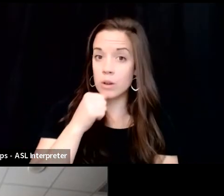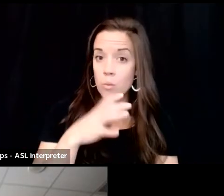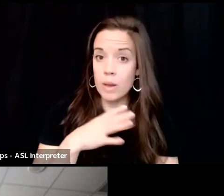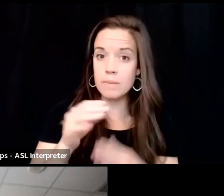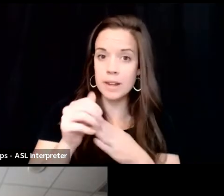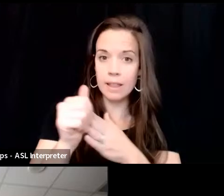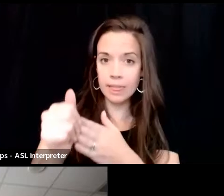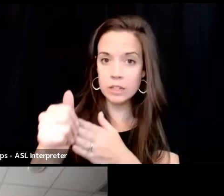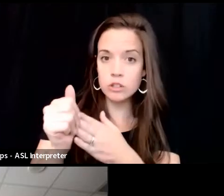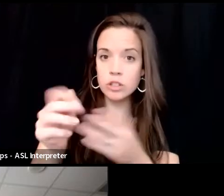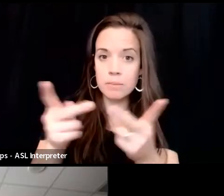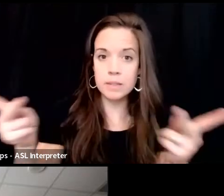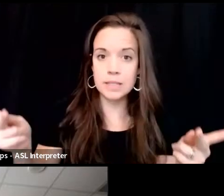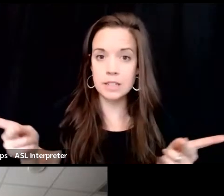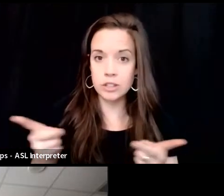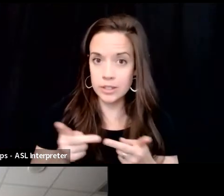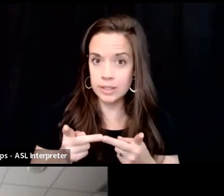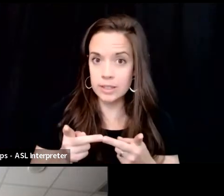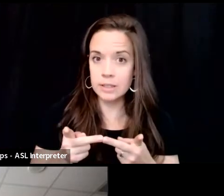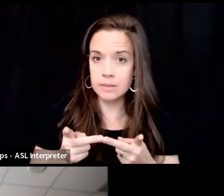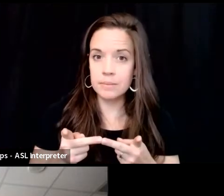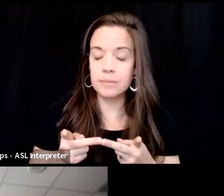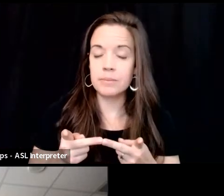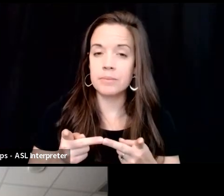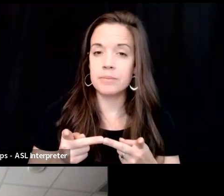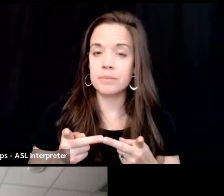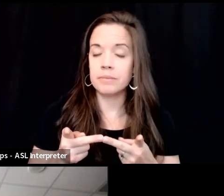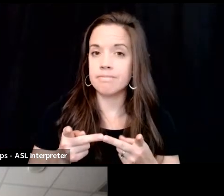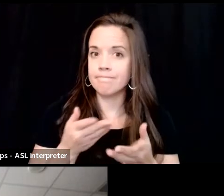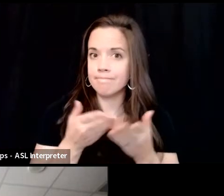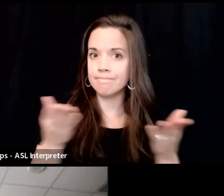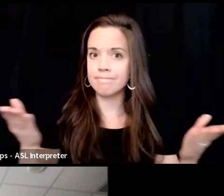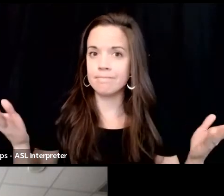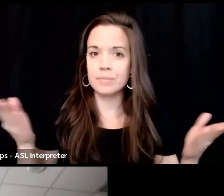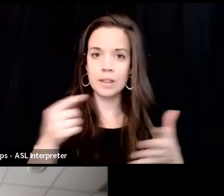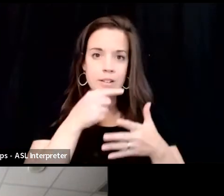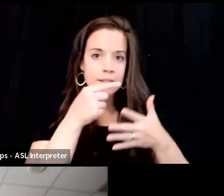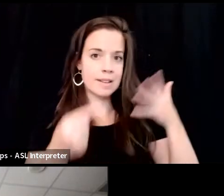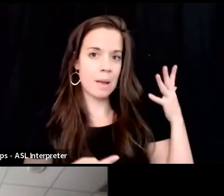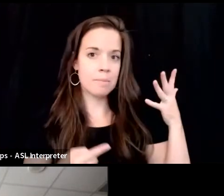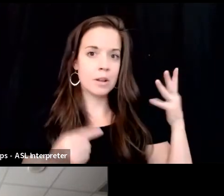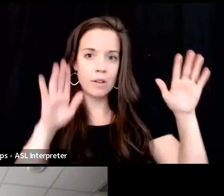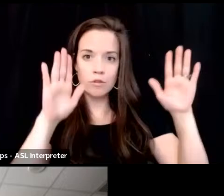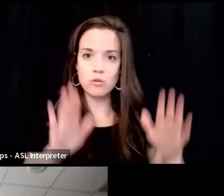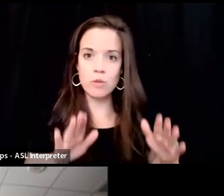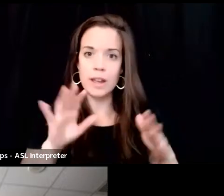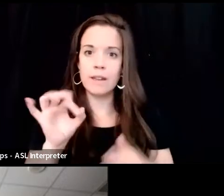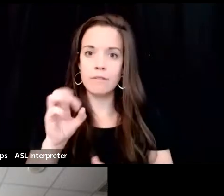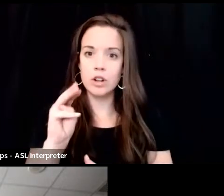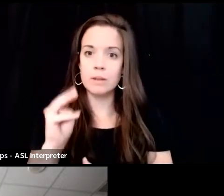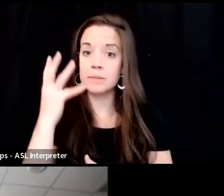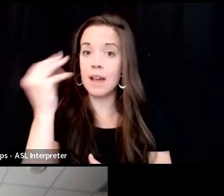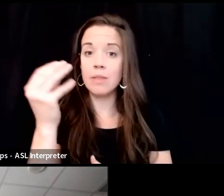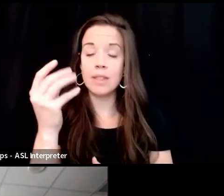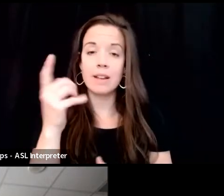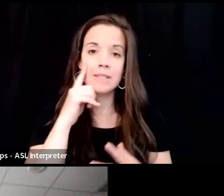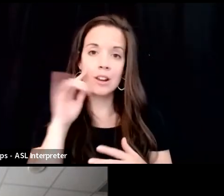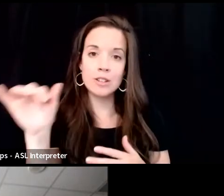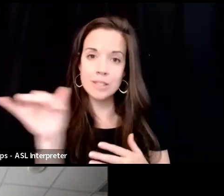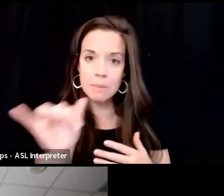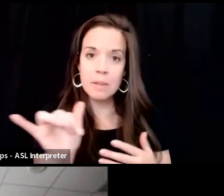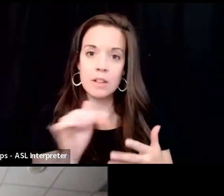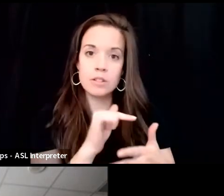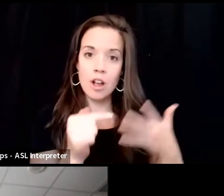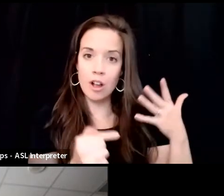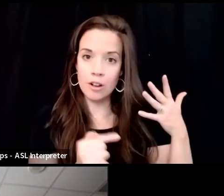positions. There are a number of really great firms out there similar to ours. A